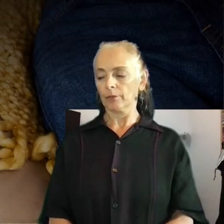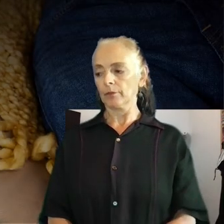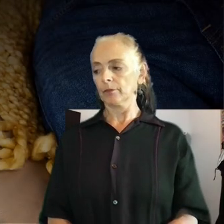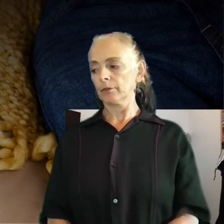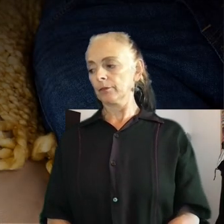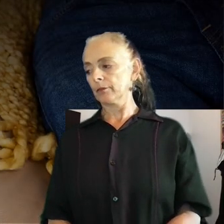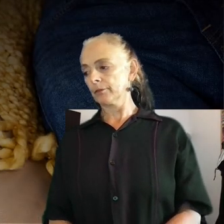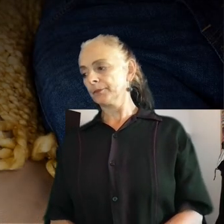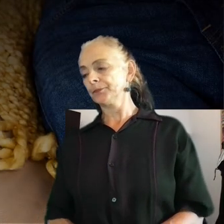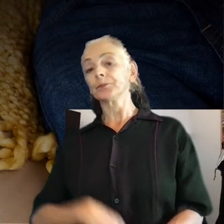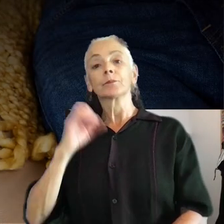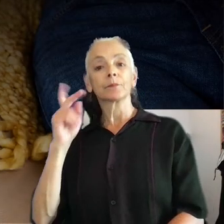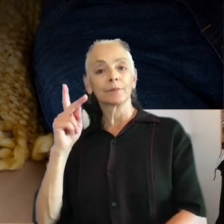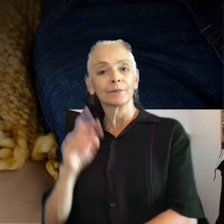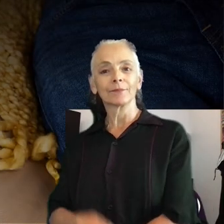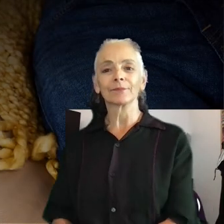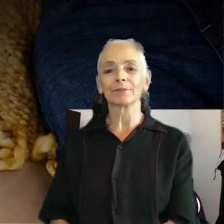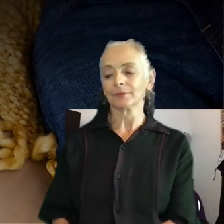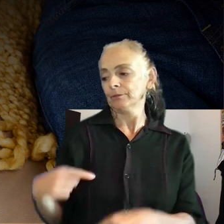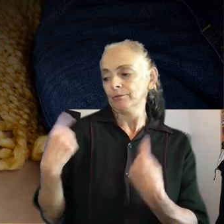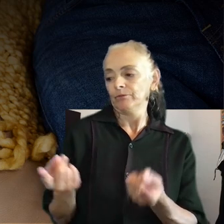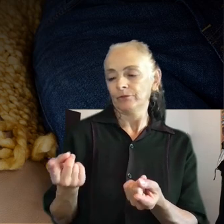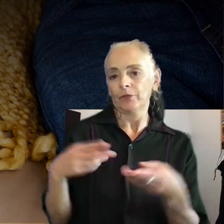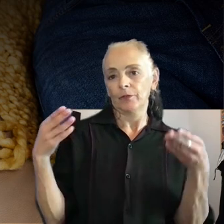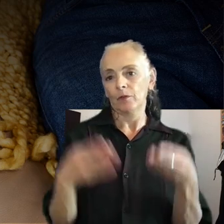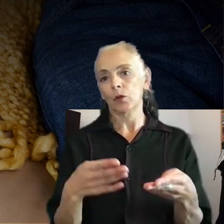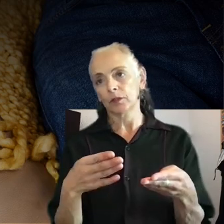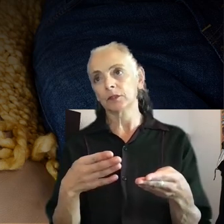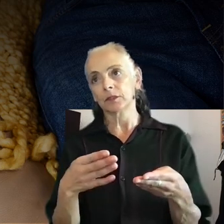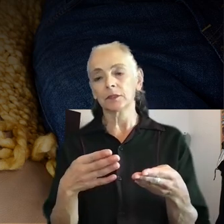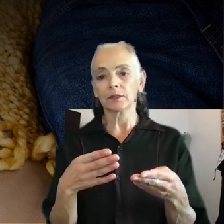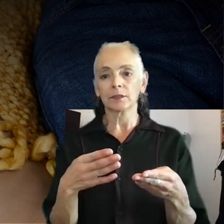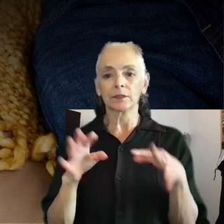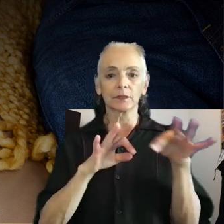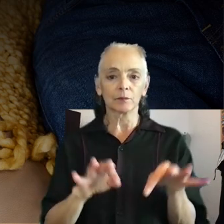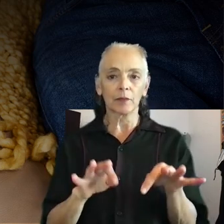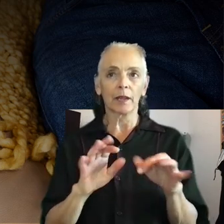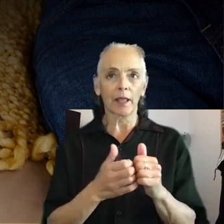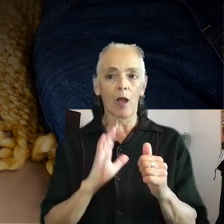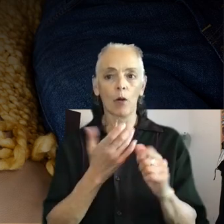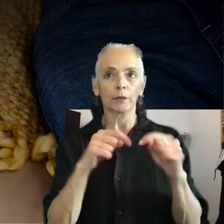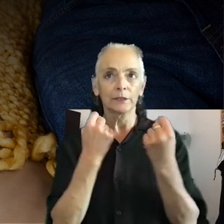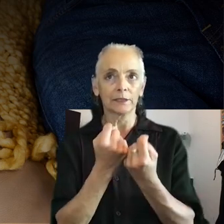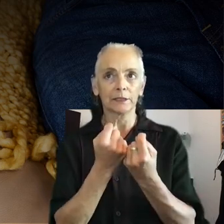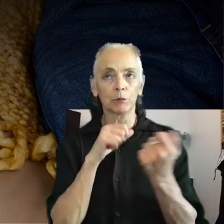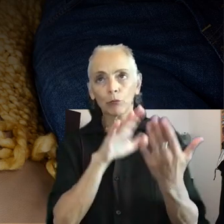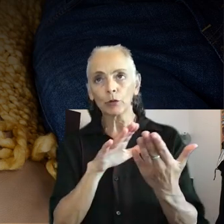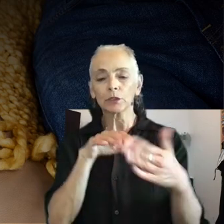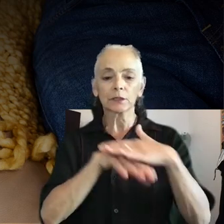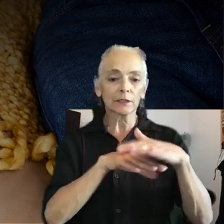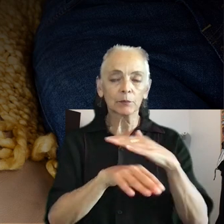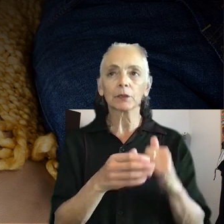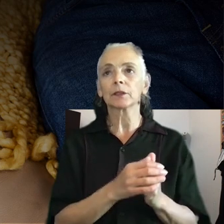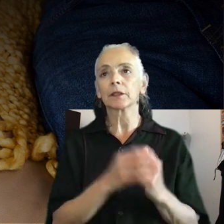All right. Up until this point, I've really focused on explaining how our team approaches accessibility, how we think